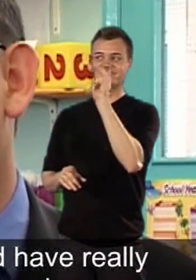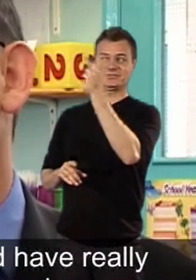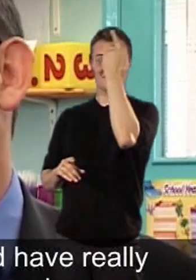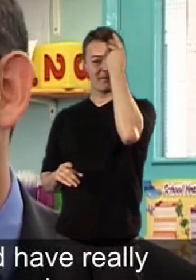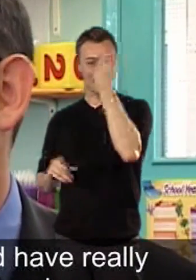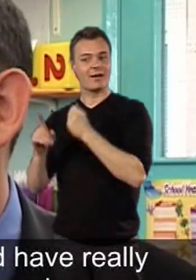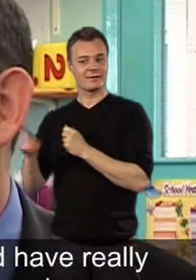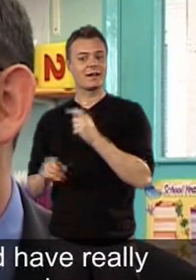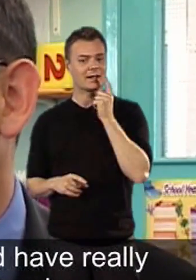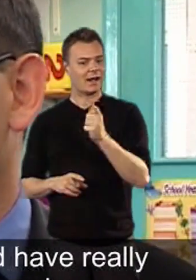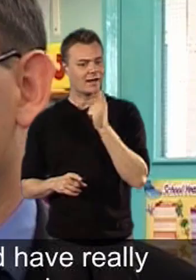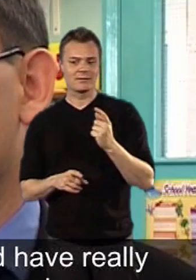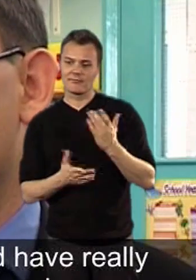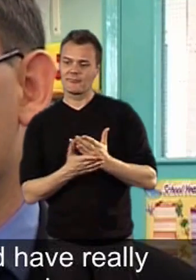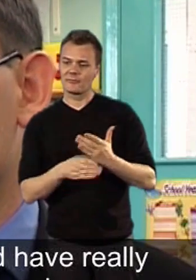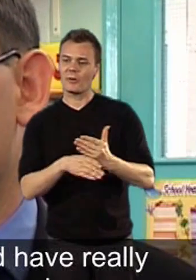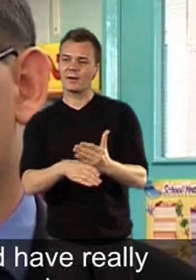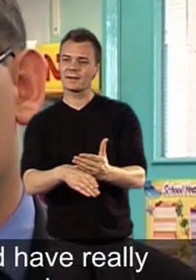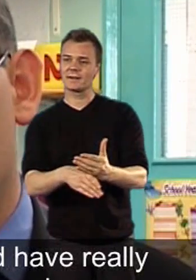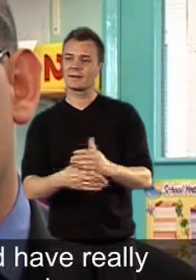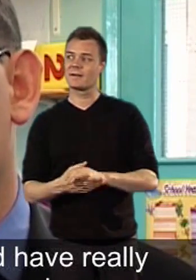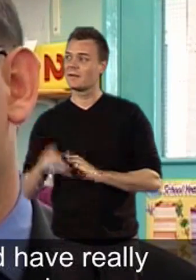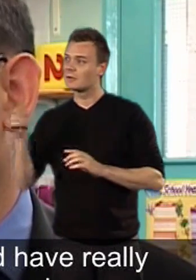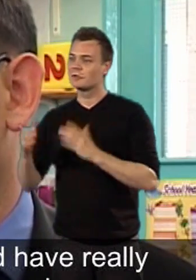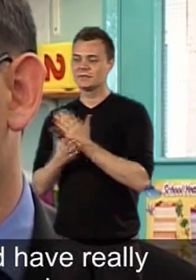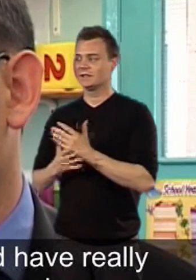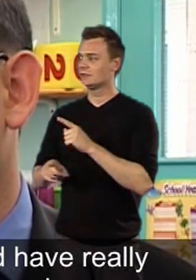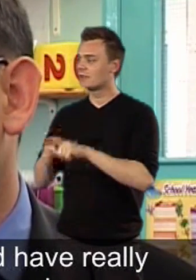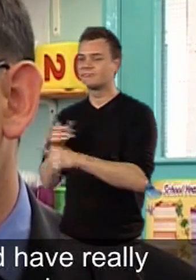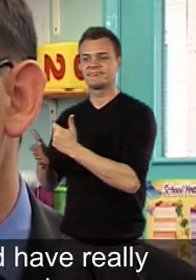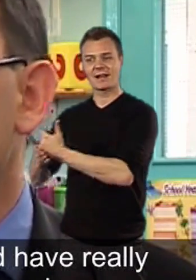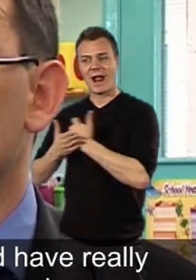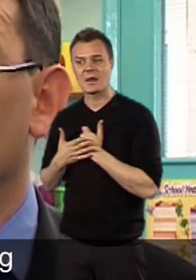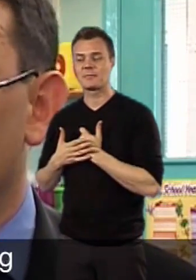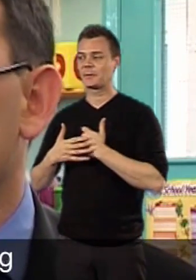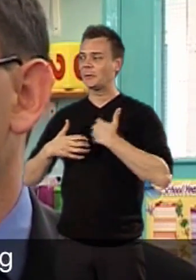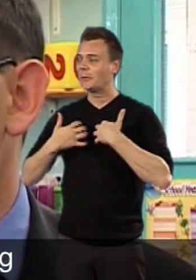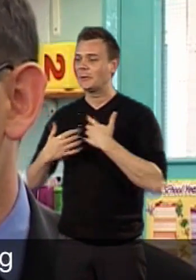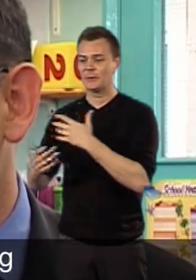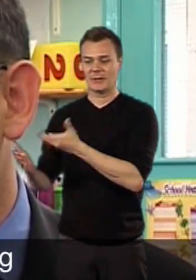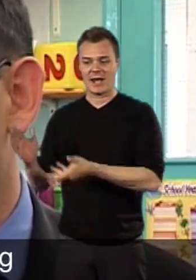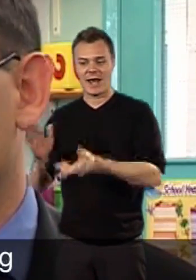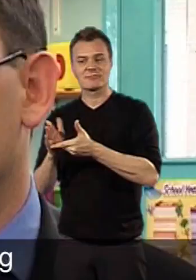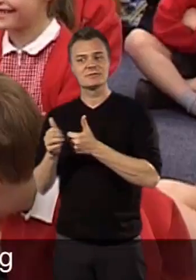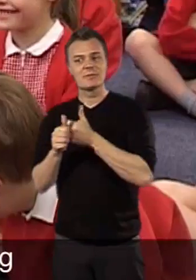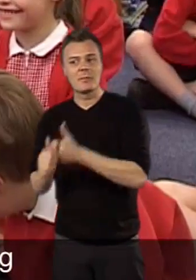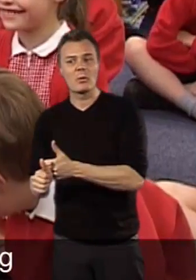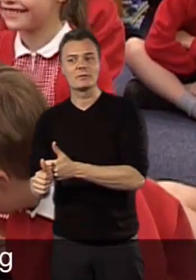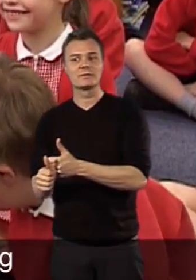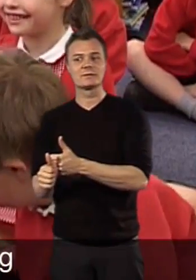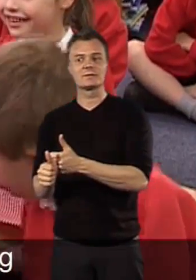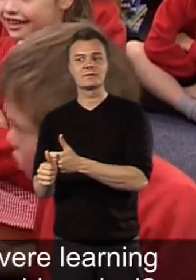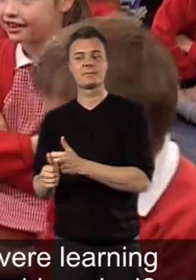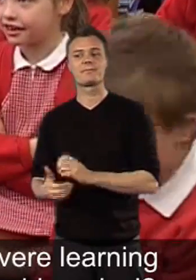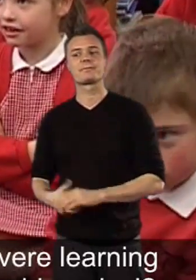yes, this has worked. And have really been falling over themselves backwards to providers with additional training and additional